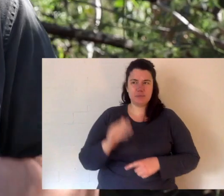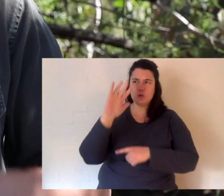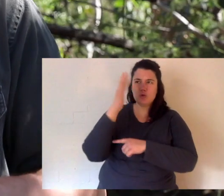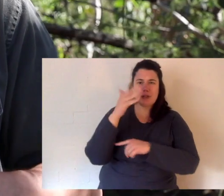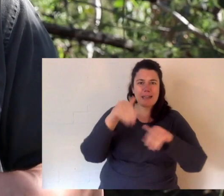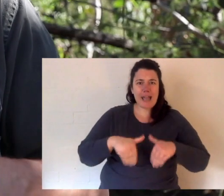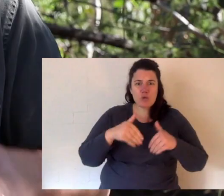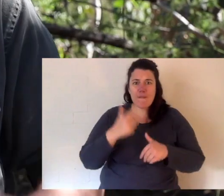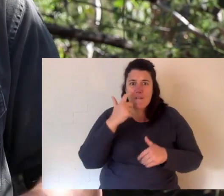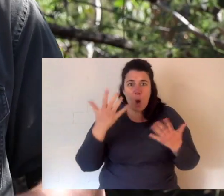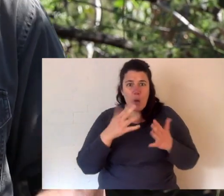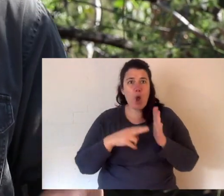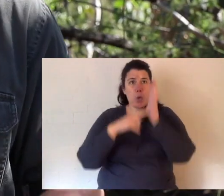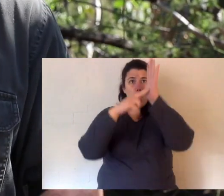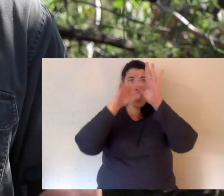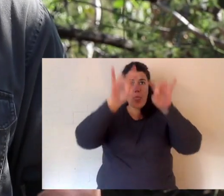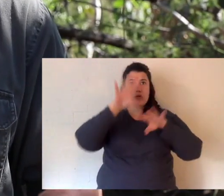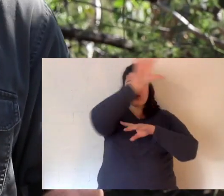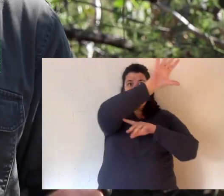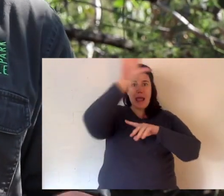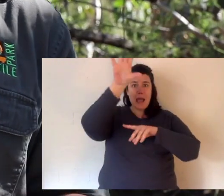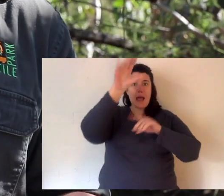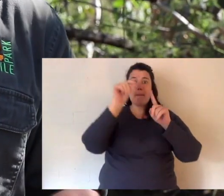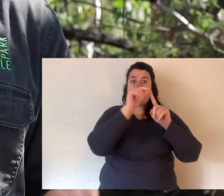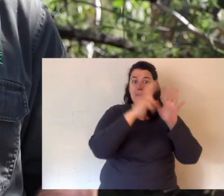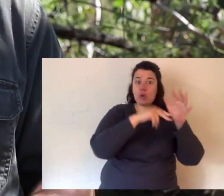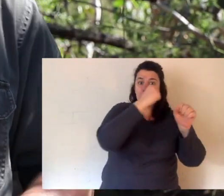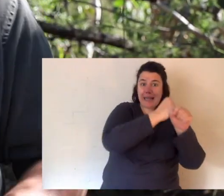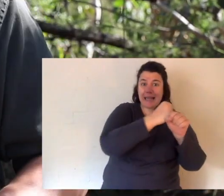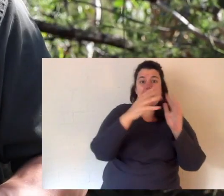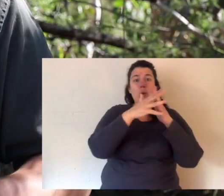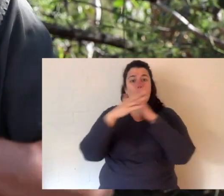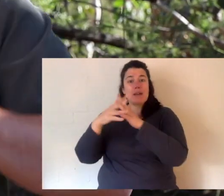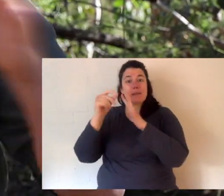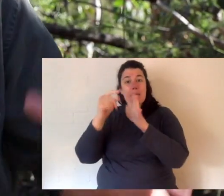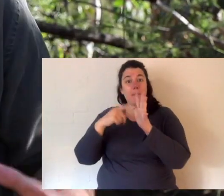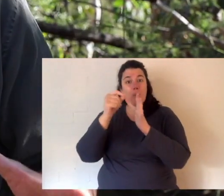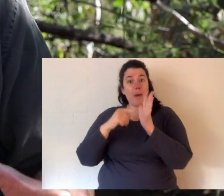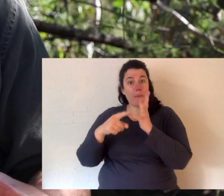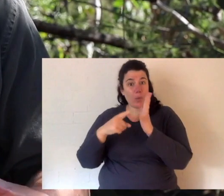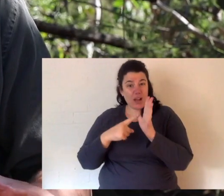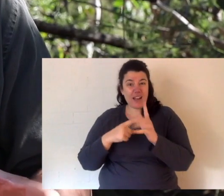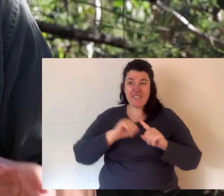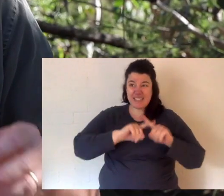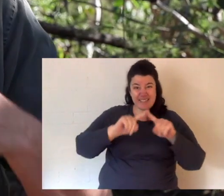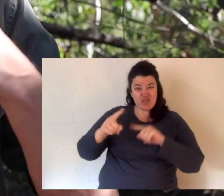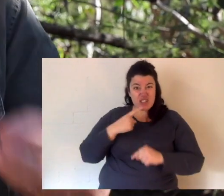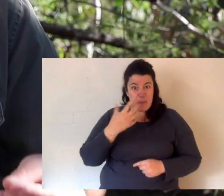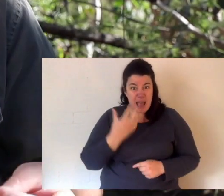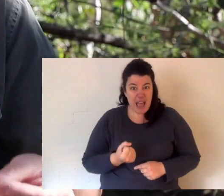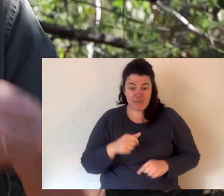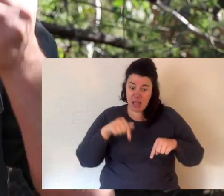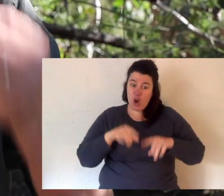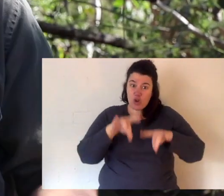Tree kangaroos are only found in Northern Australia, Papua New Guinea and West Papua. There are a range of different species. In